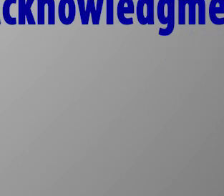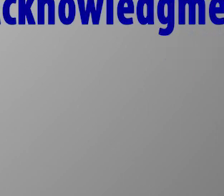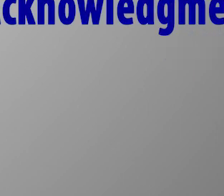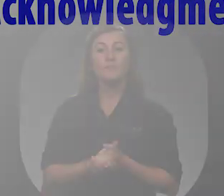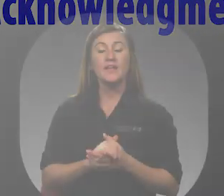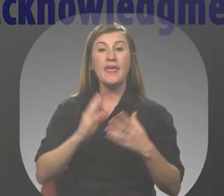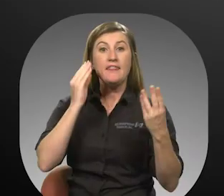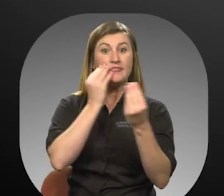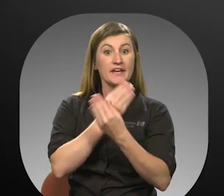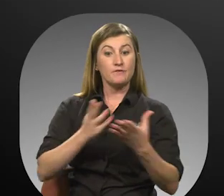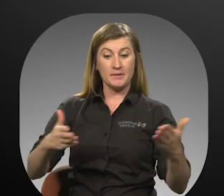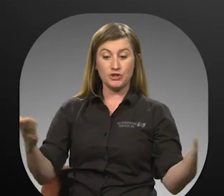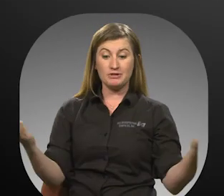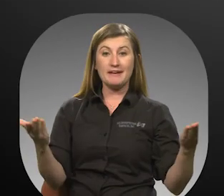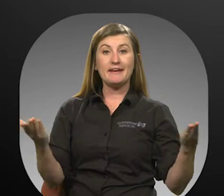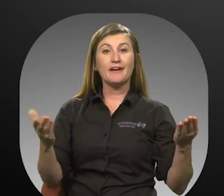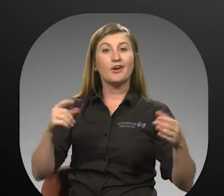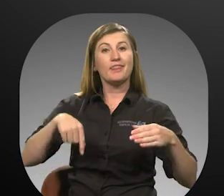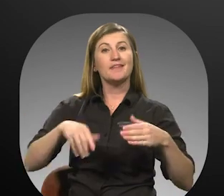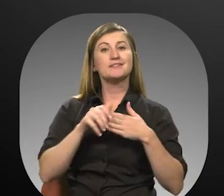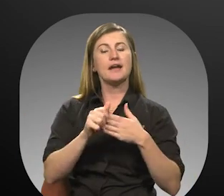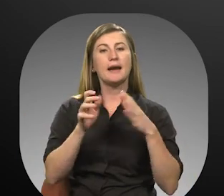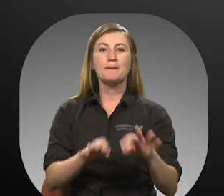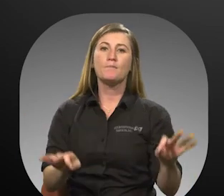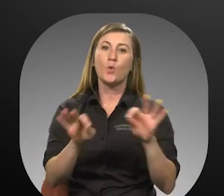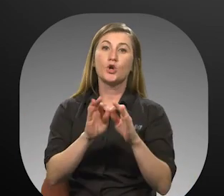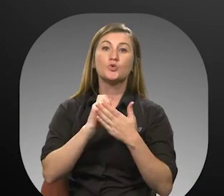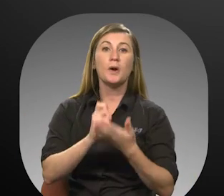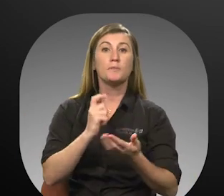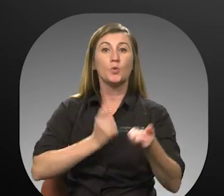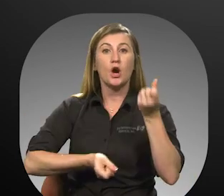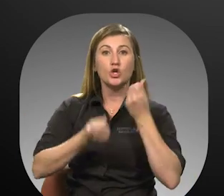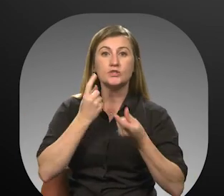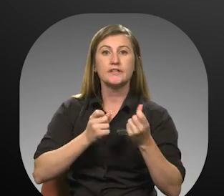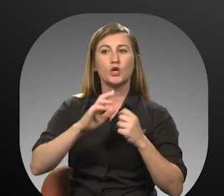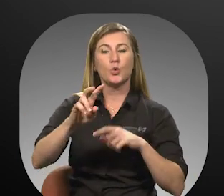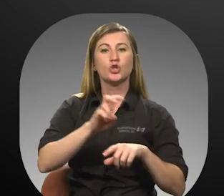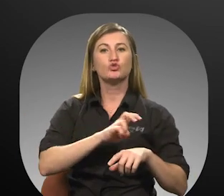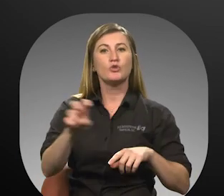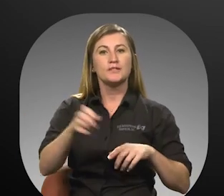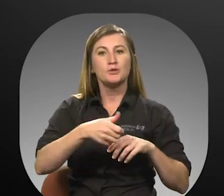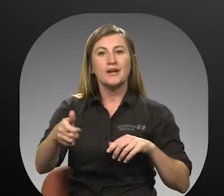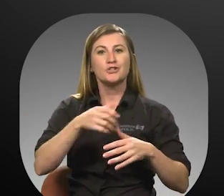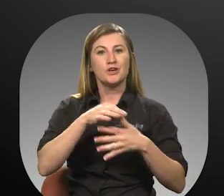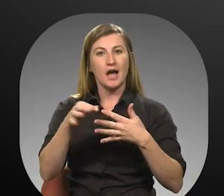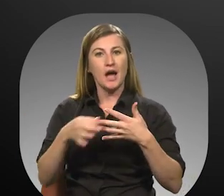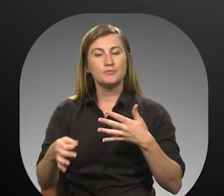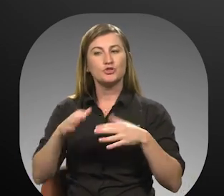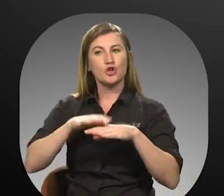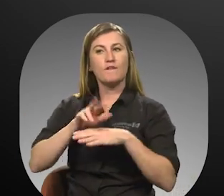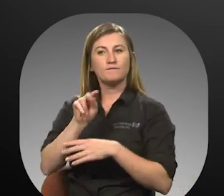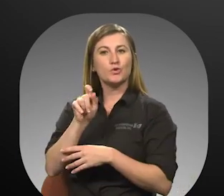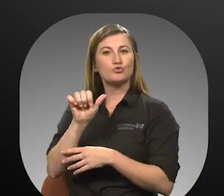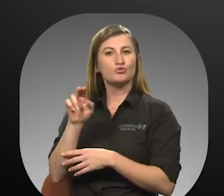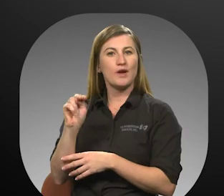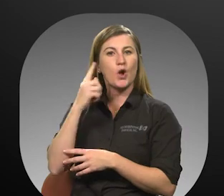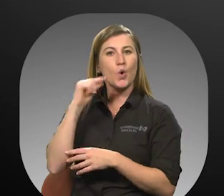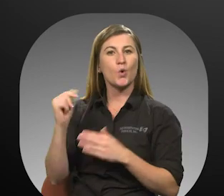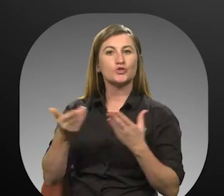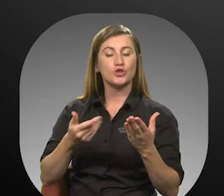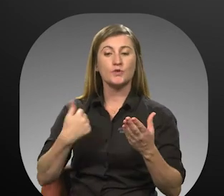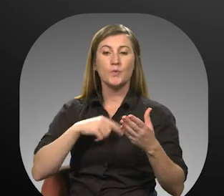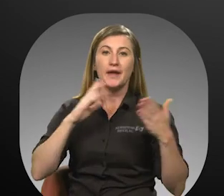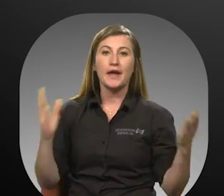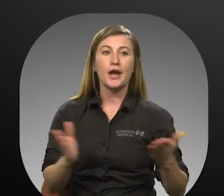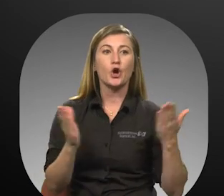The information provided in this guide is important in helping you to understand your transportation options on the VOTRAN Gold Service. We